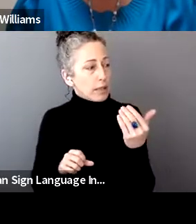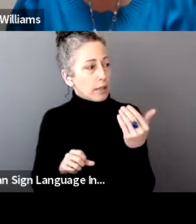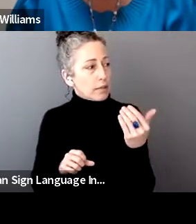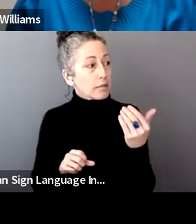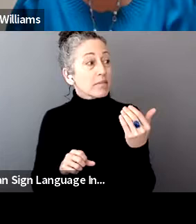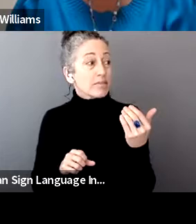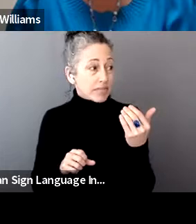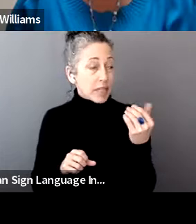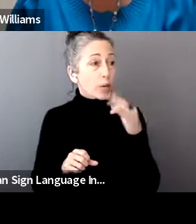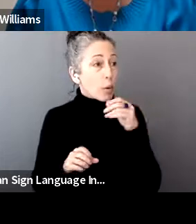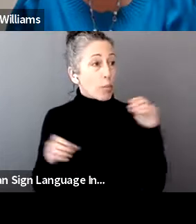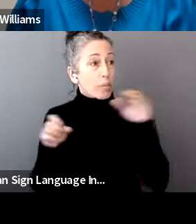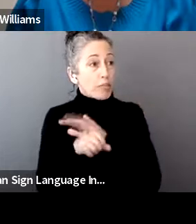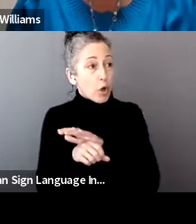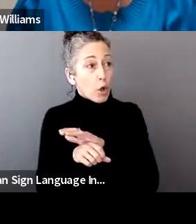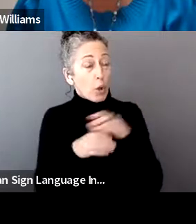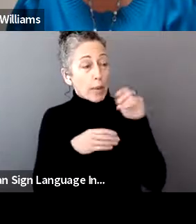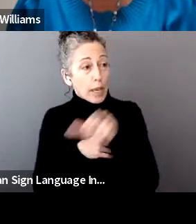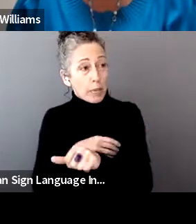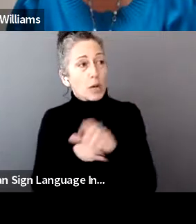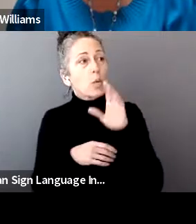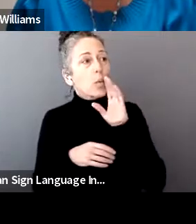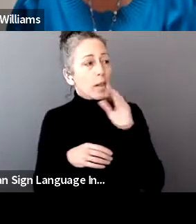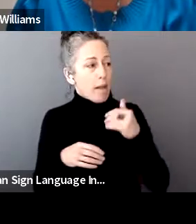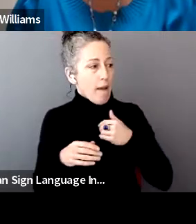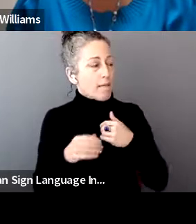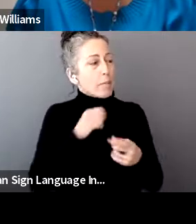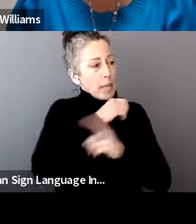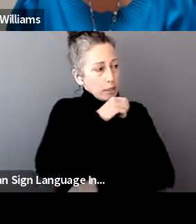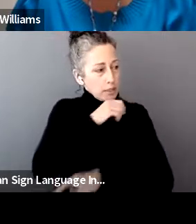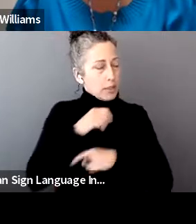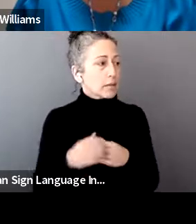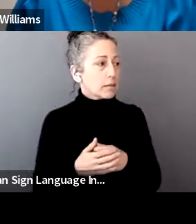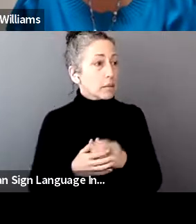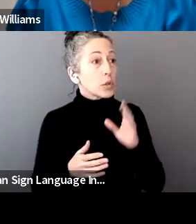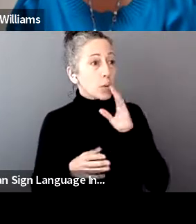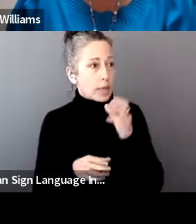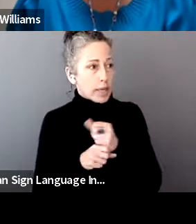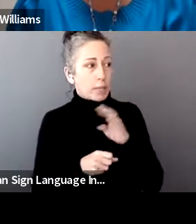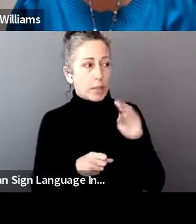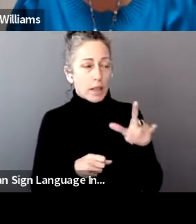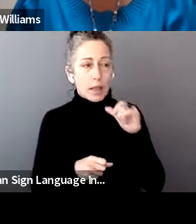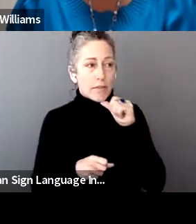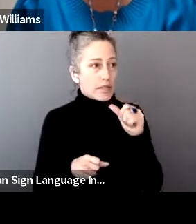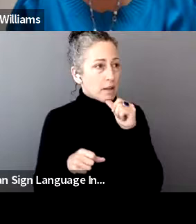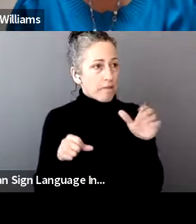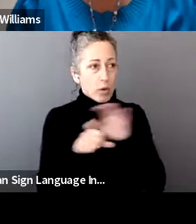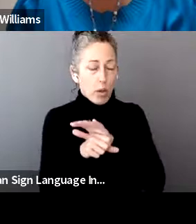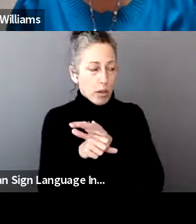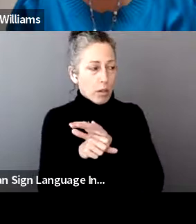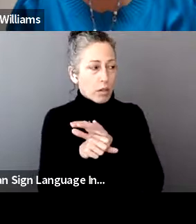late payment penalty. So continue to make the payments. You will receive a bill from us. It'll probably be